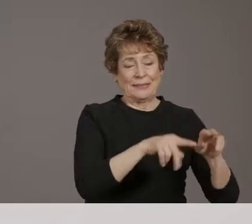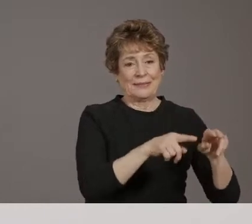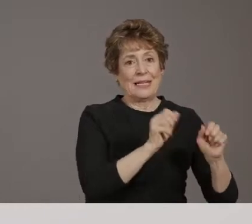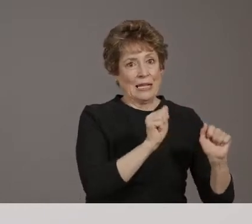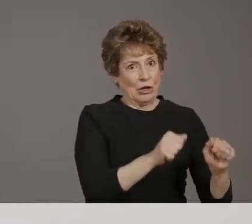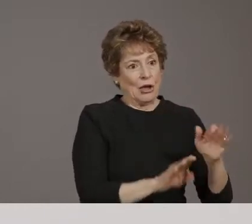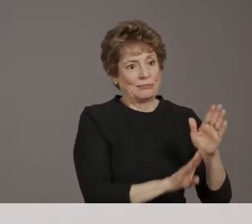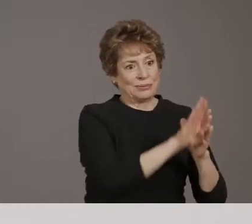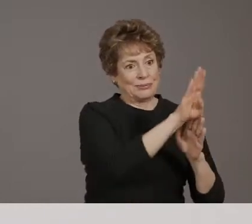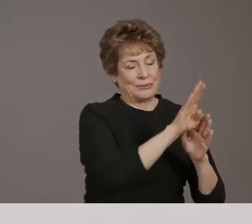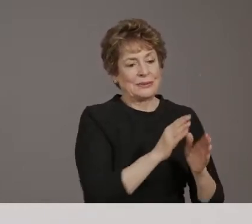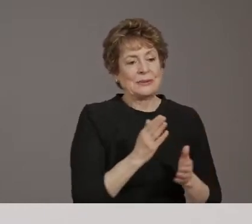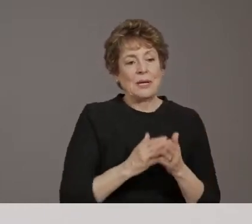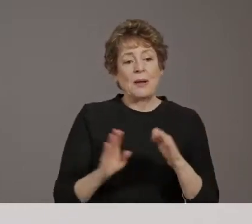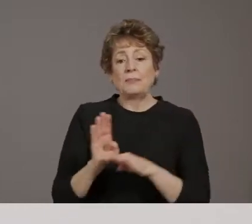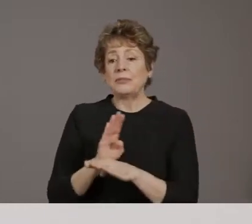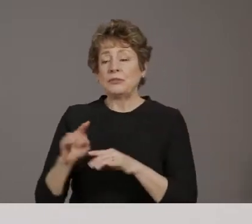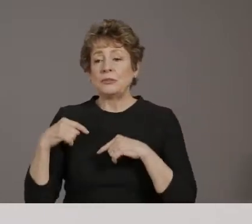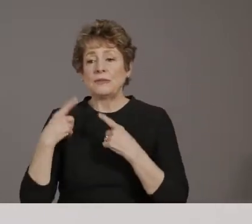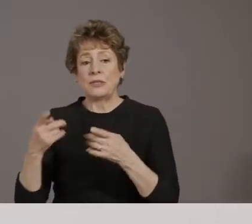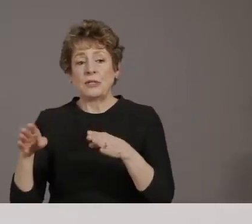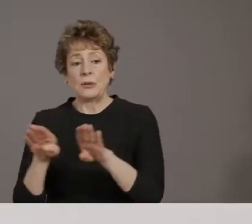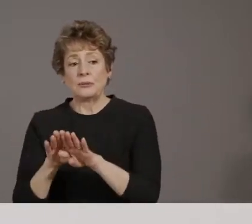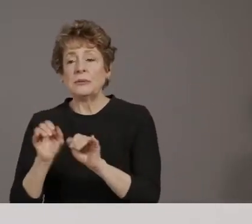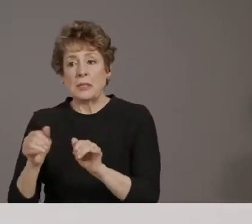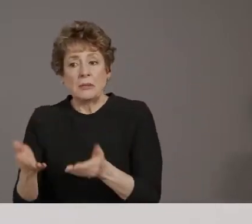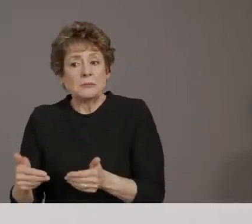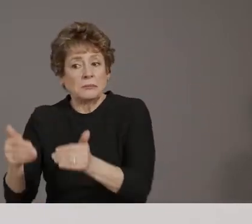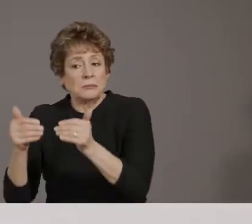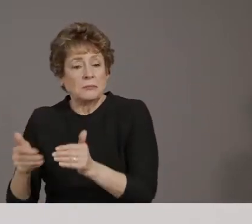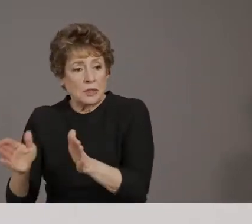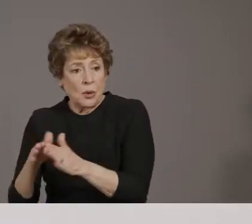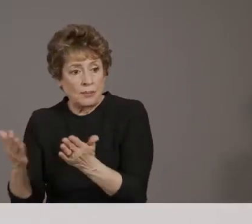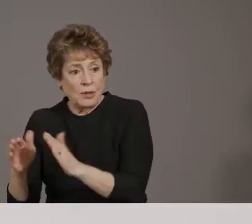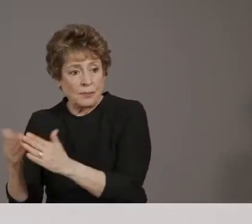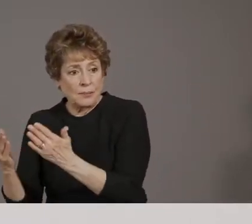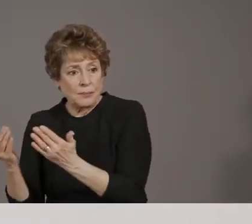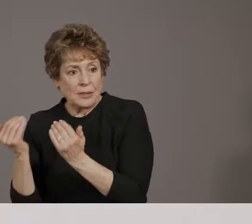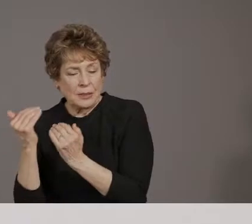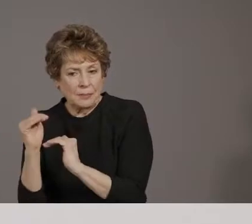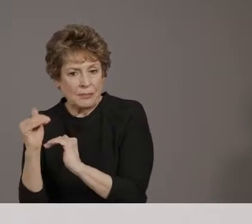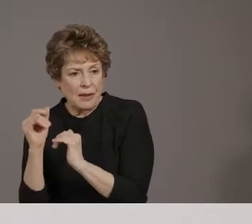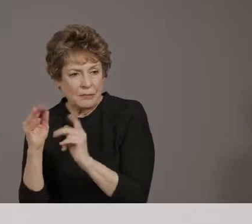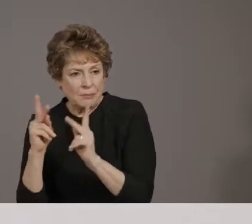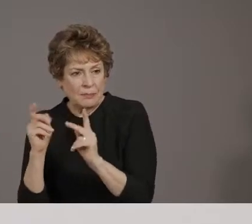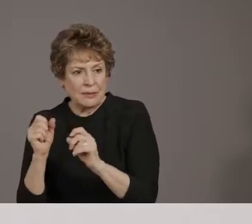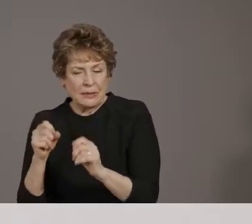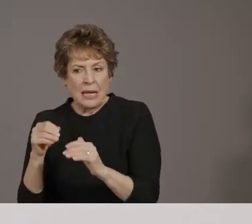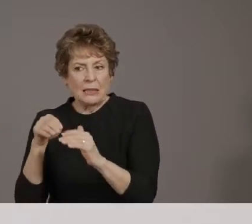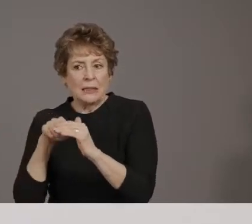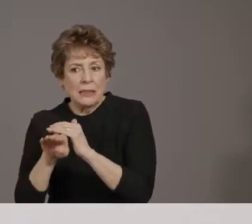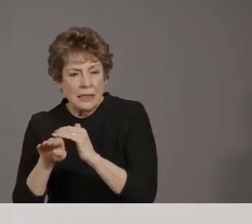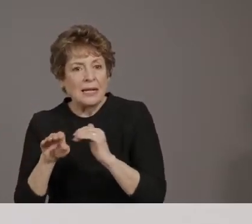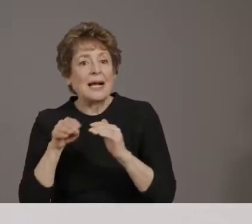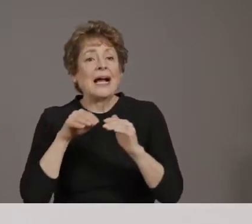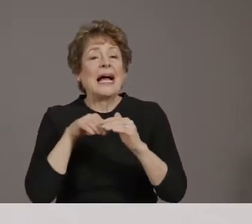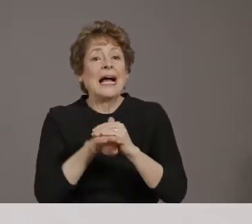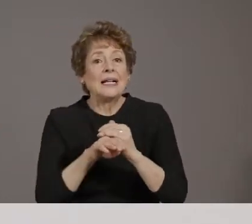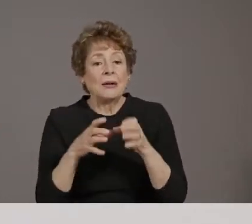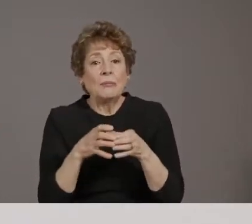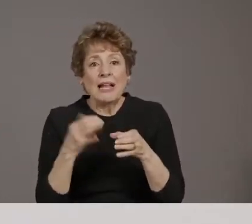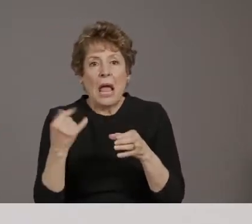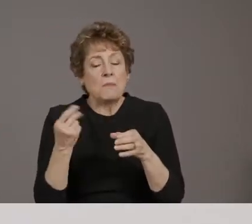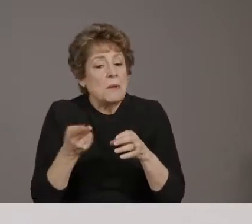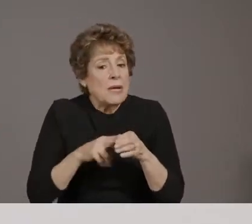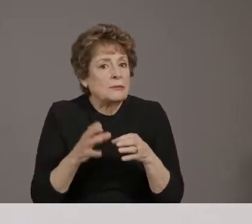restrictions on, uh, large groups, those types of things would be the things that we look at. Um, we normally wait for all of